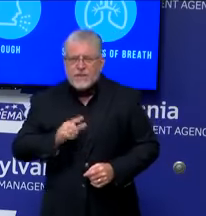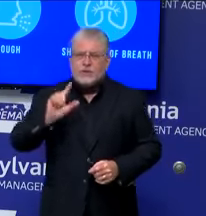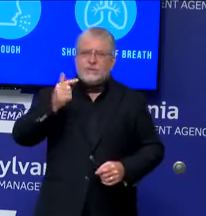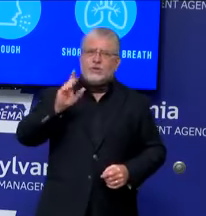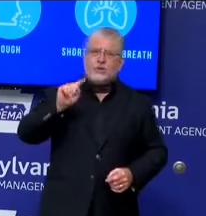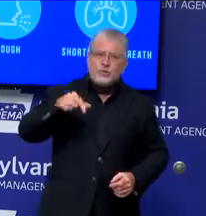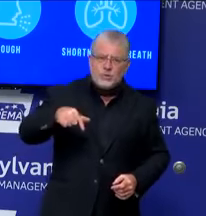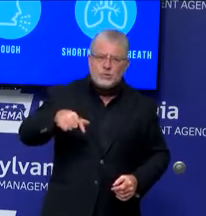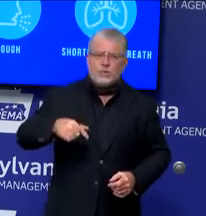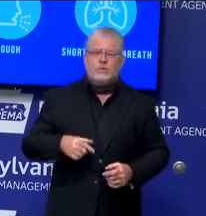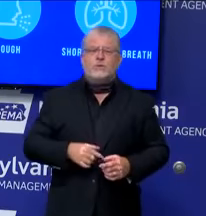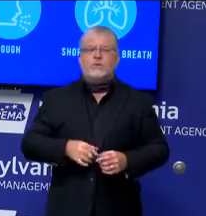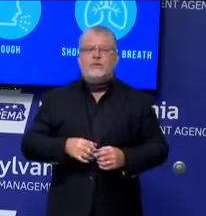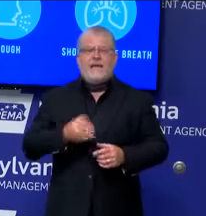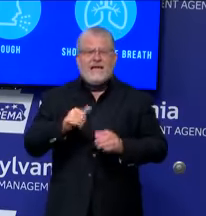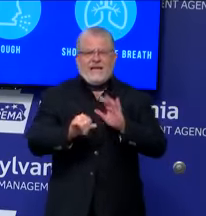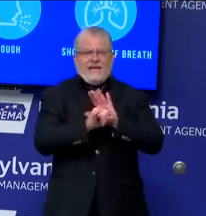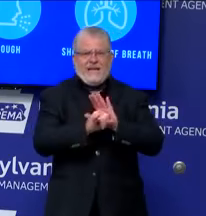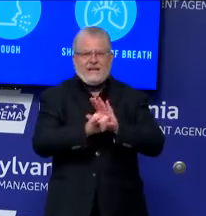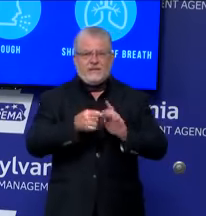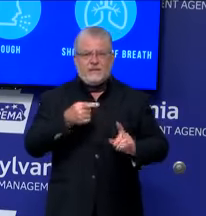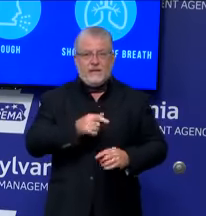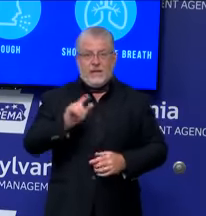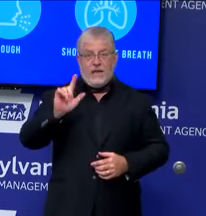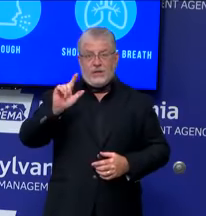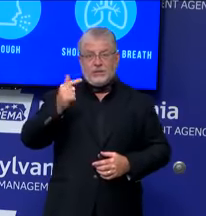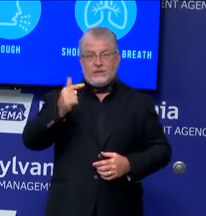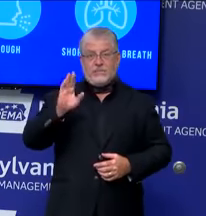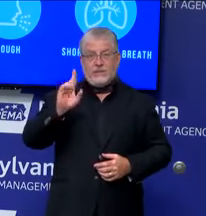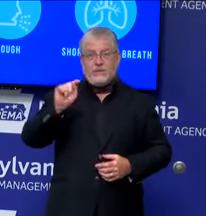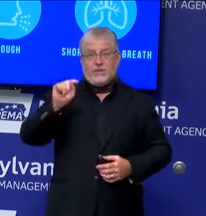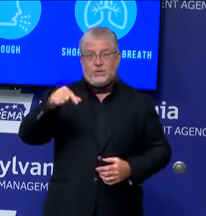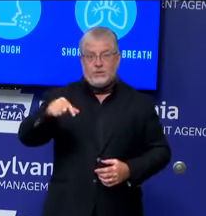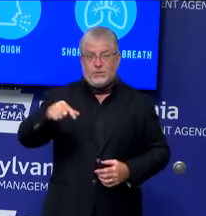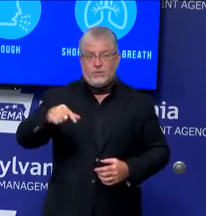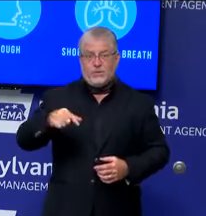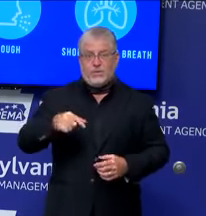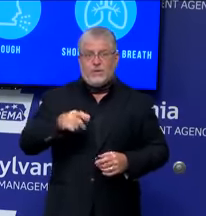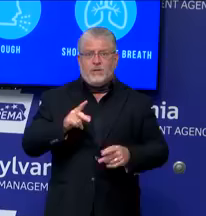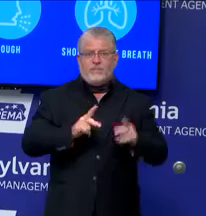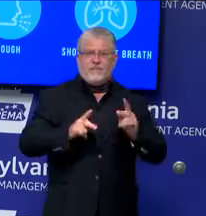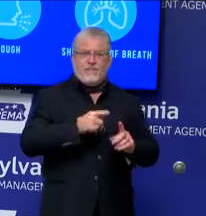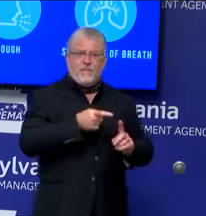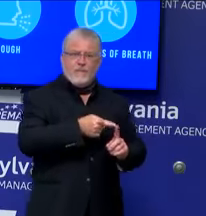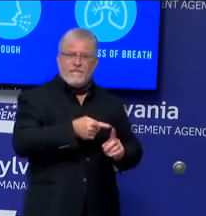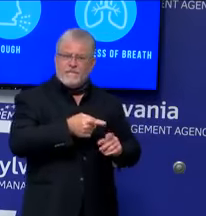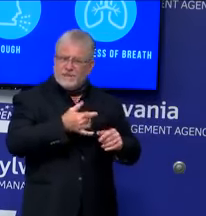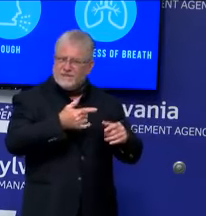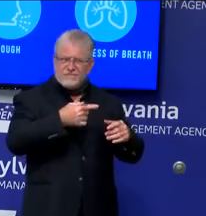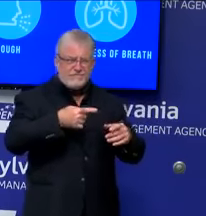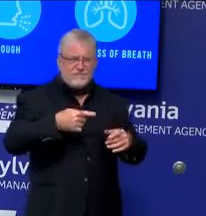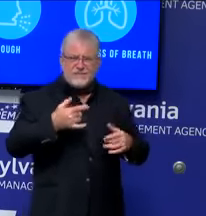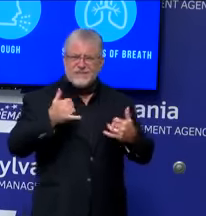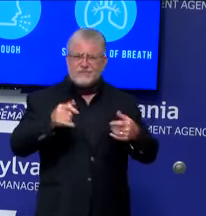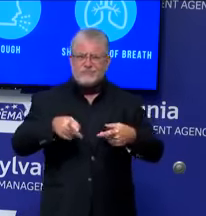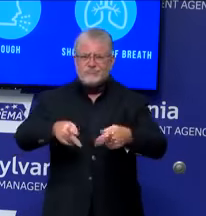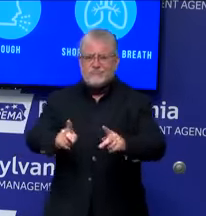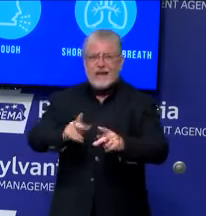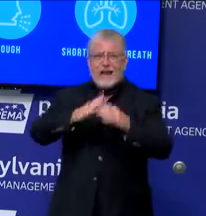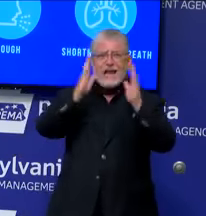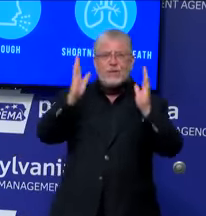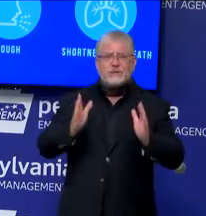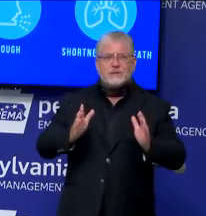individuals can still be denied housing and public accommodations in most places in Pennsylvania